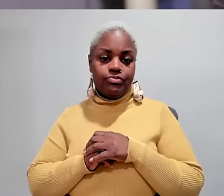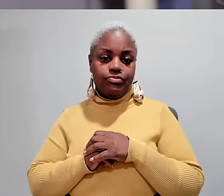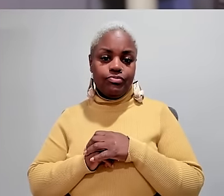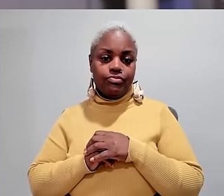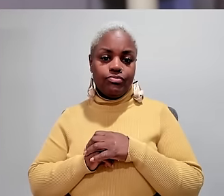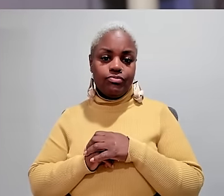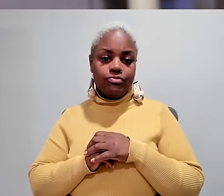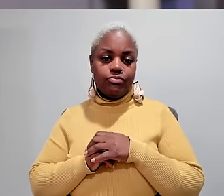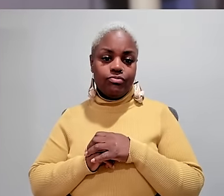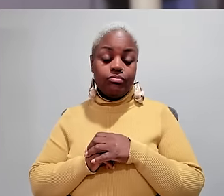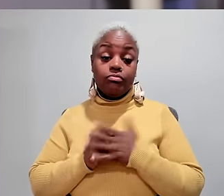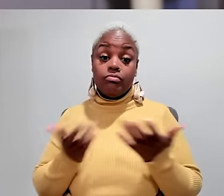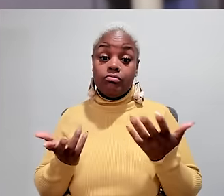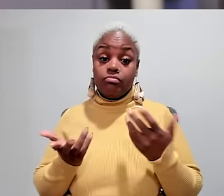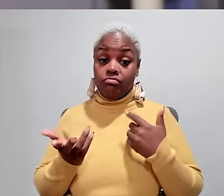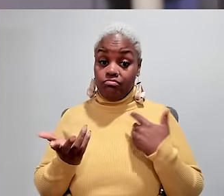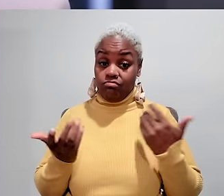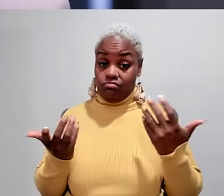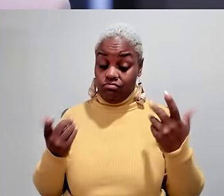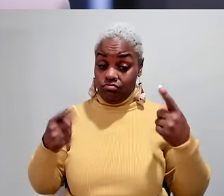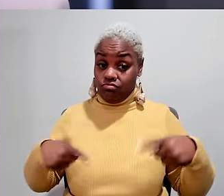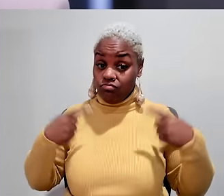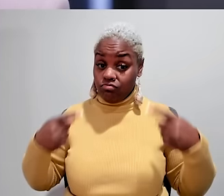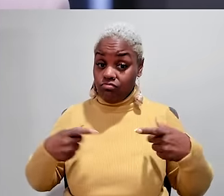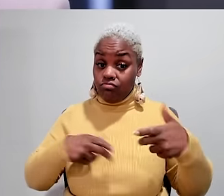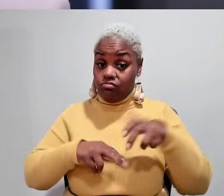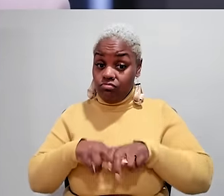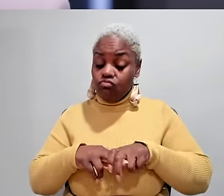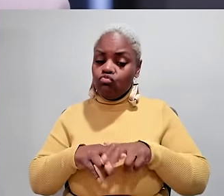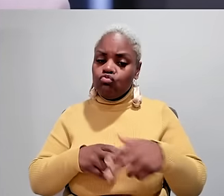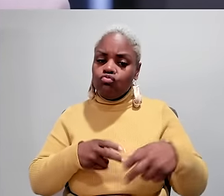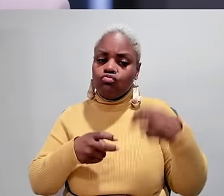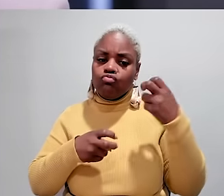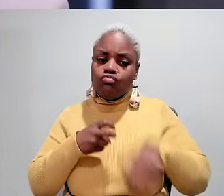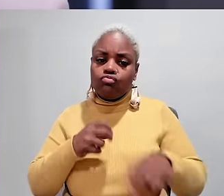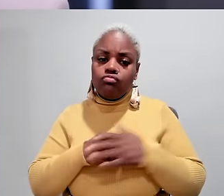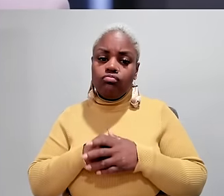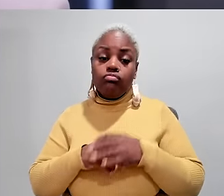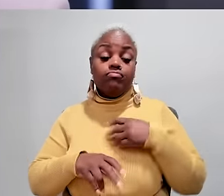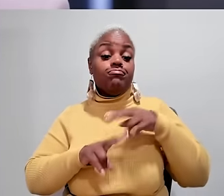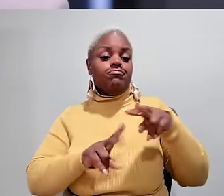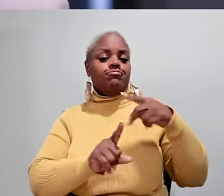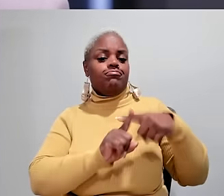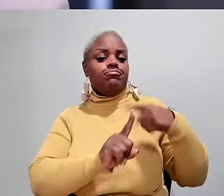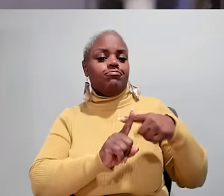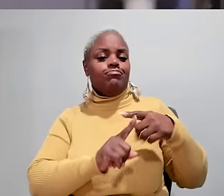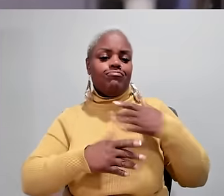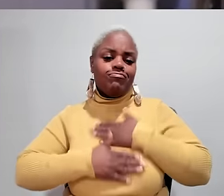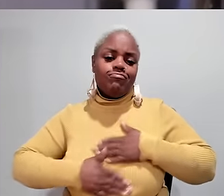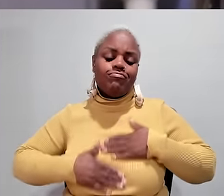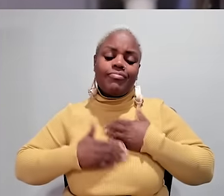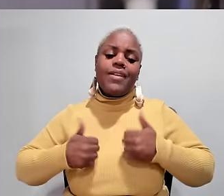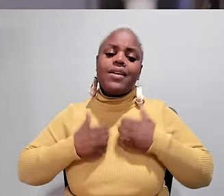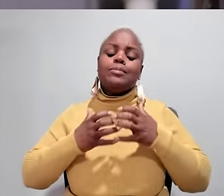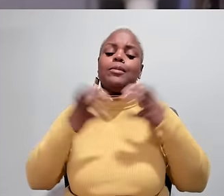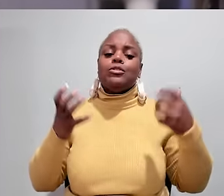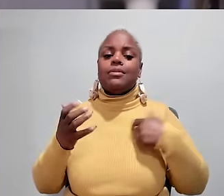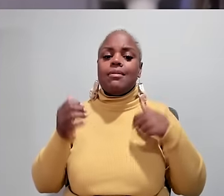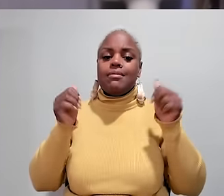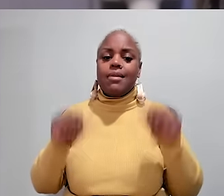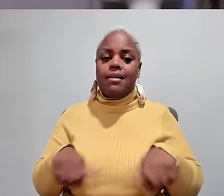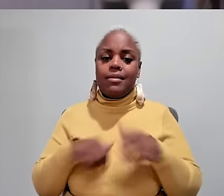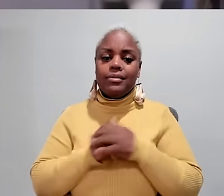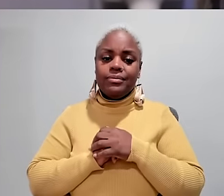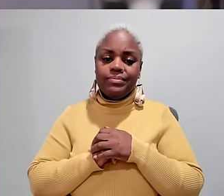transferring to a recliner being confined to a wheelchair is tough but I look on the positive